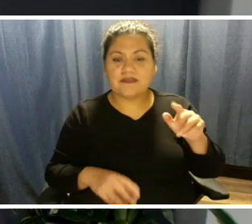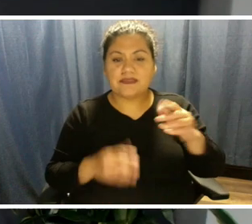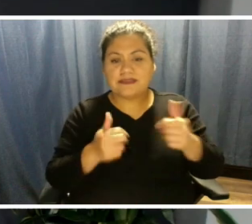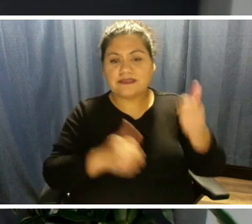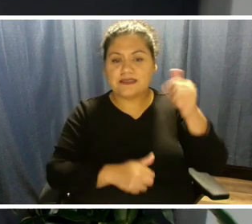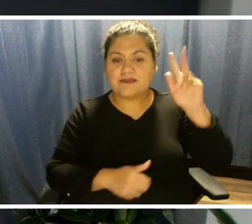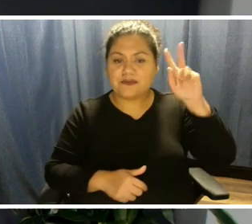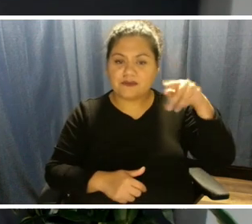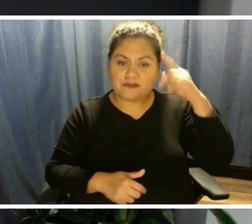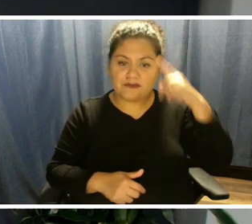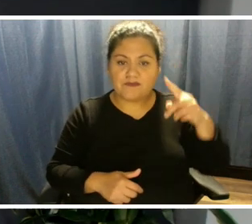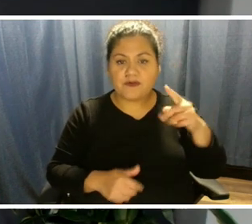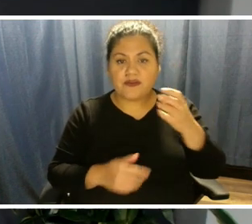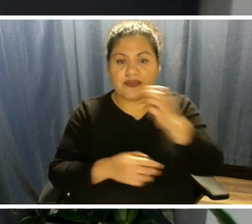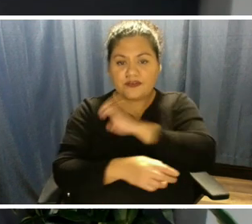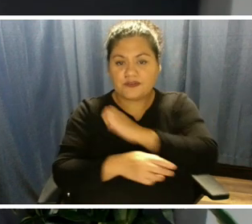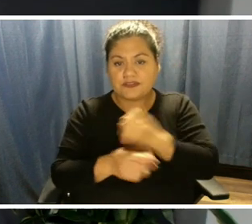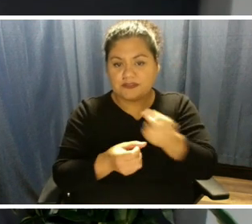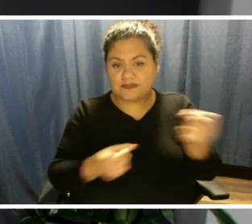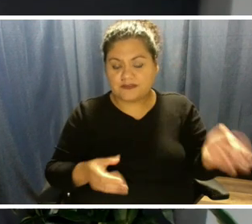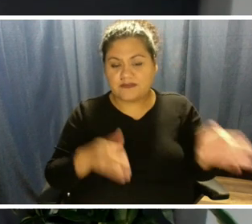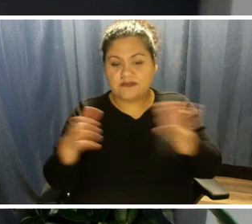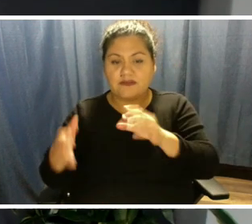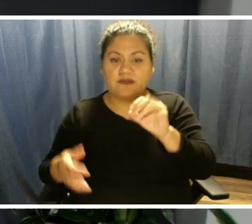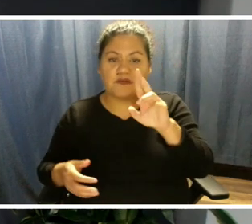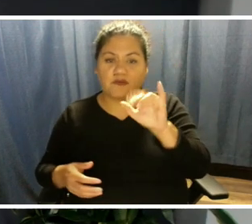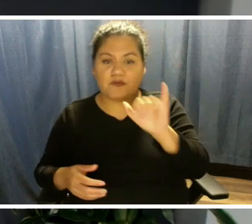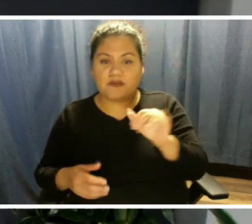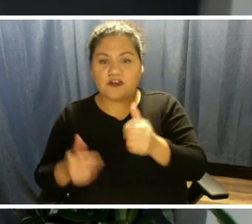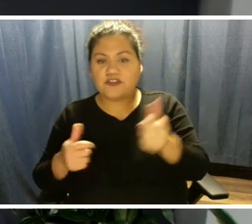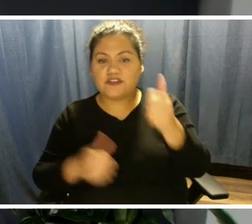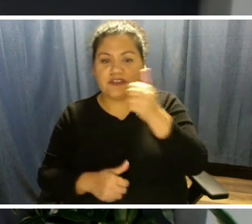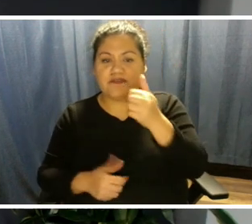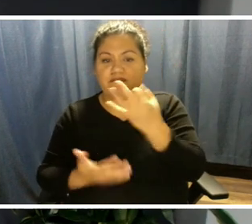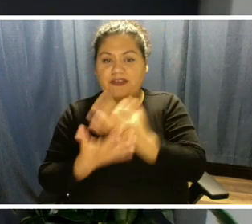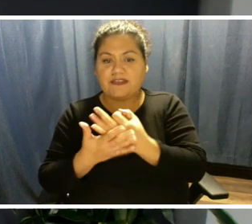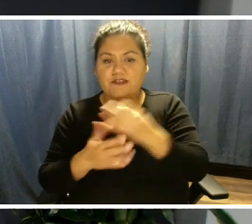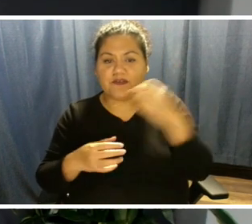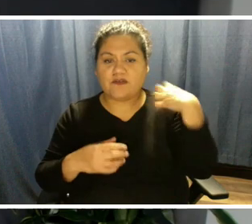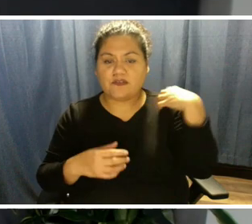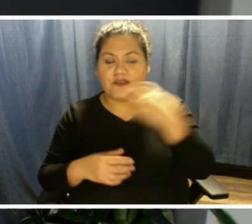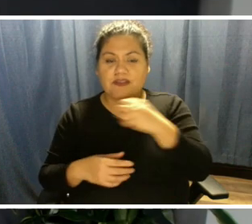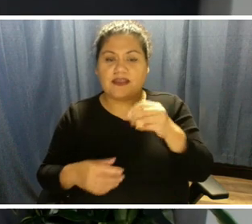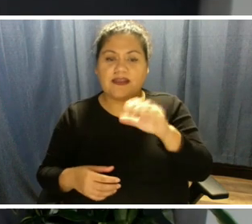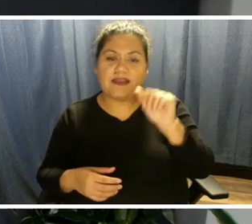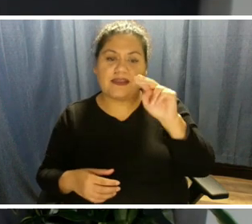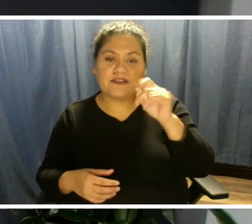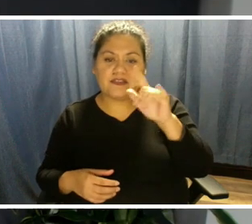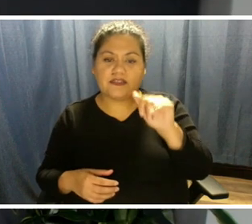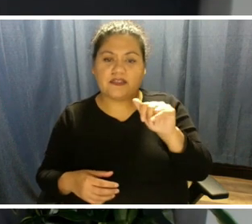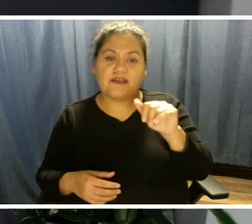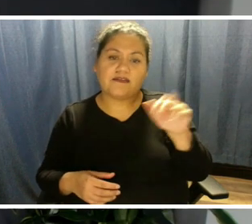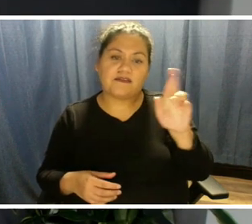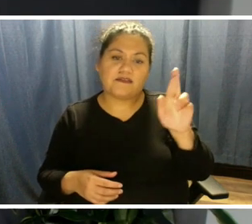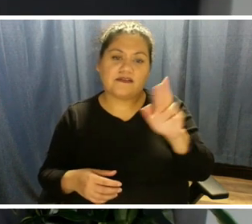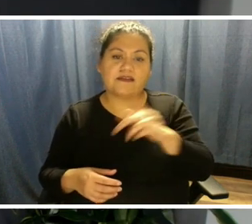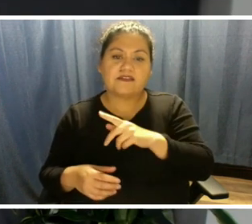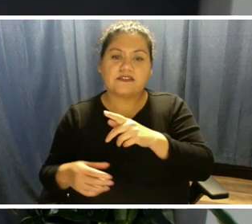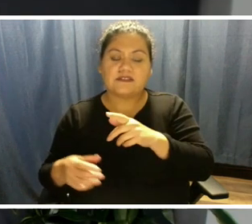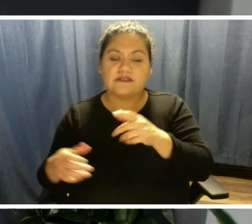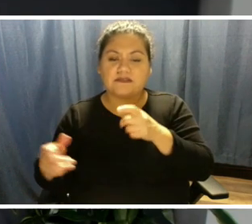Corey Kuchinski, our Chief Financial Officer, and Angela Rodriguez, our Director of Climate Strategy and Sustainability.